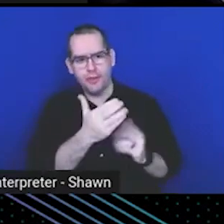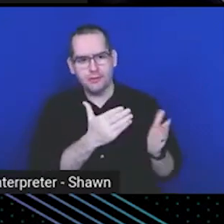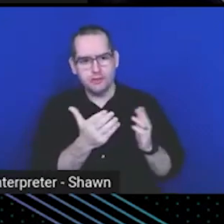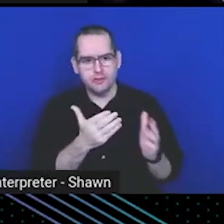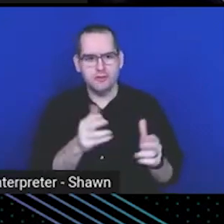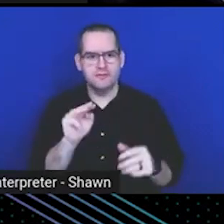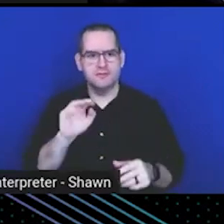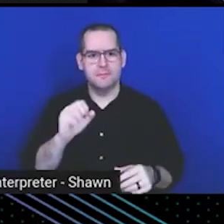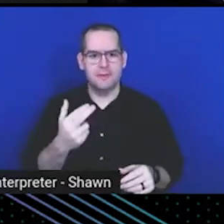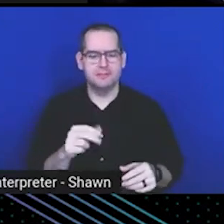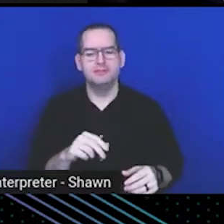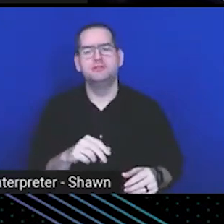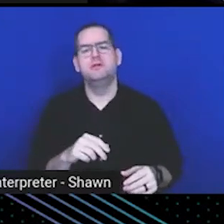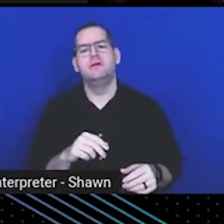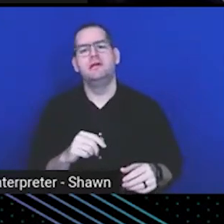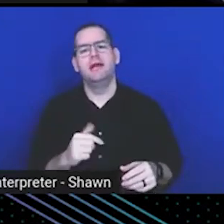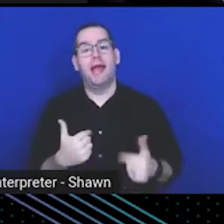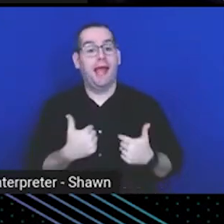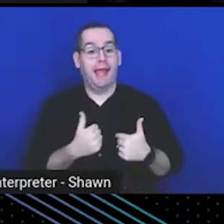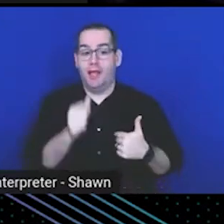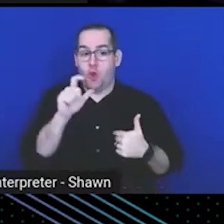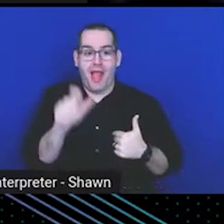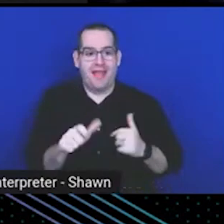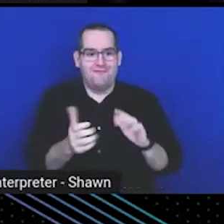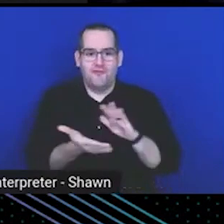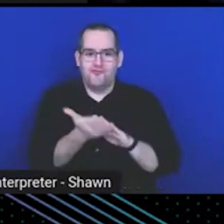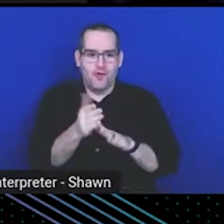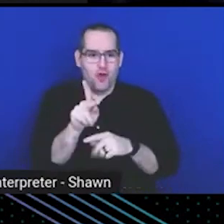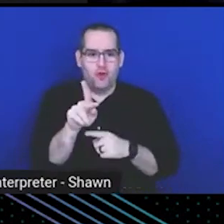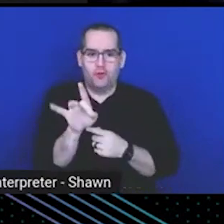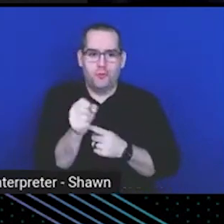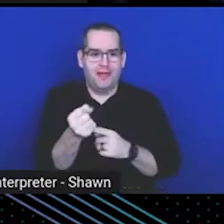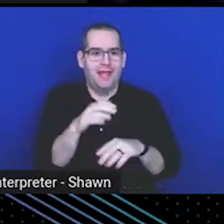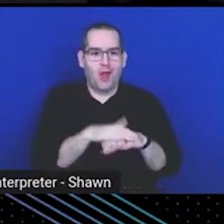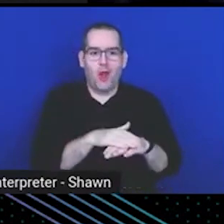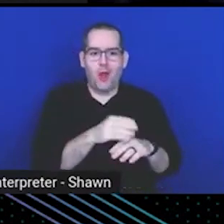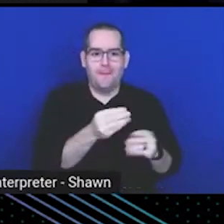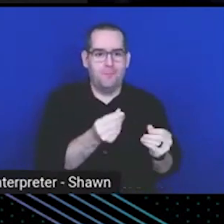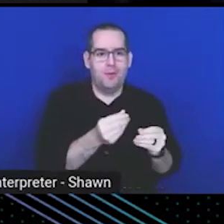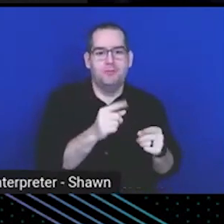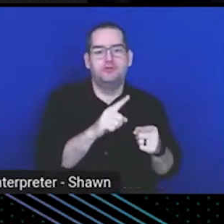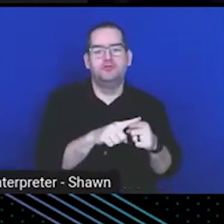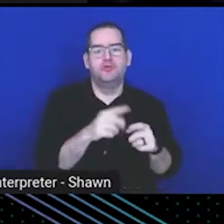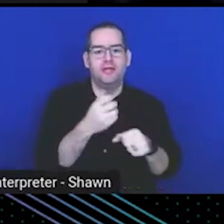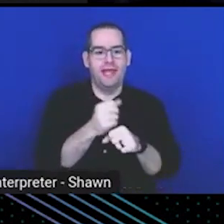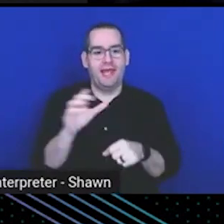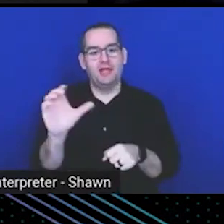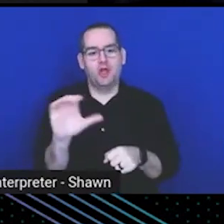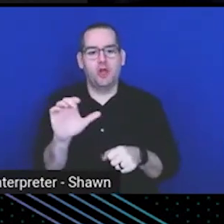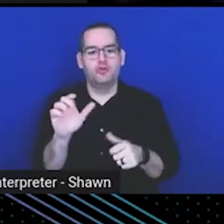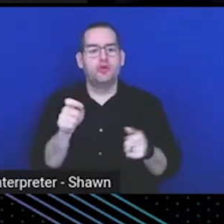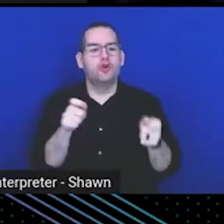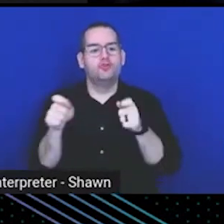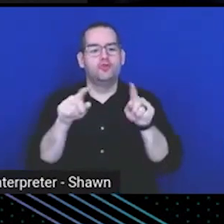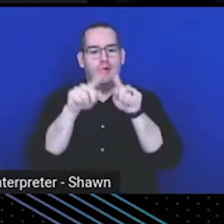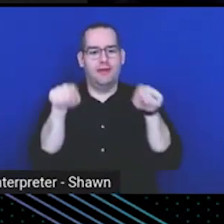I don't have to run Kubernetes on-prem to get a console control plane in the data center.